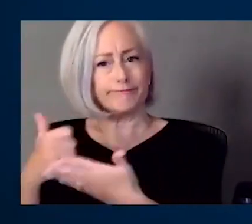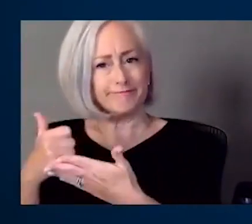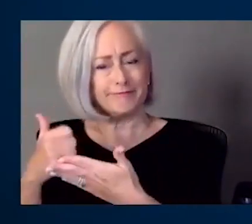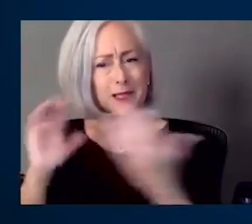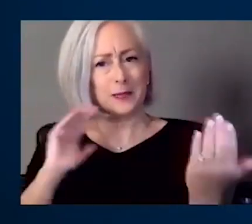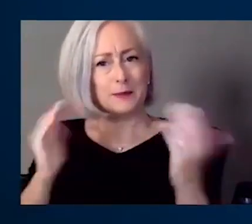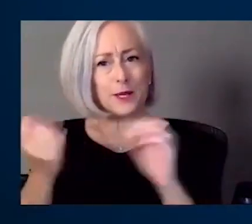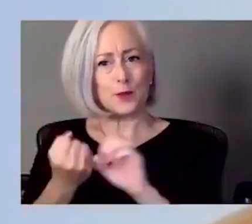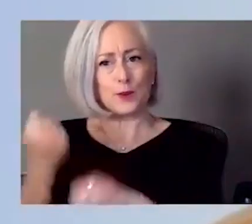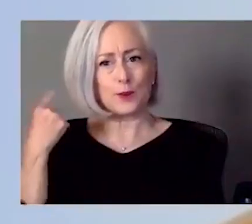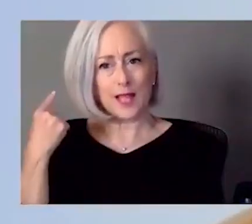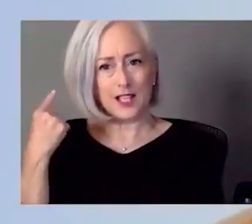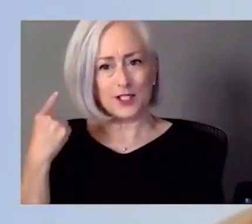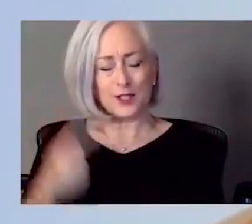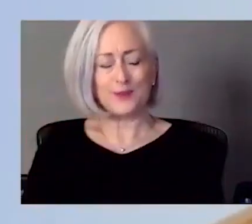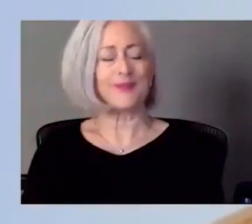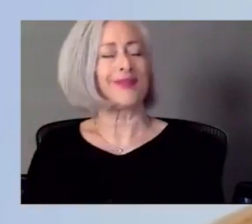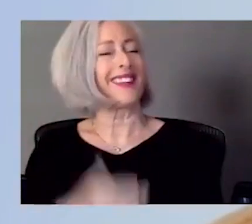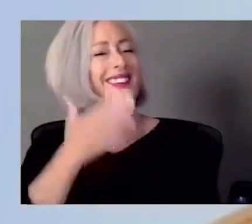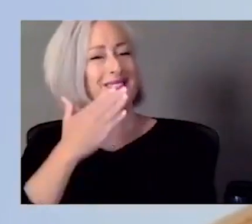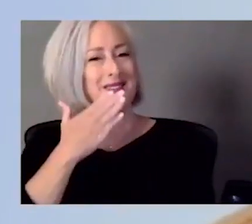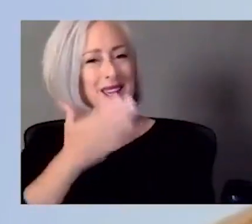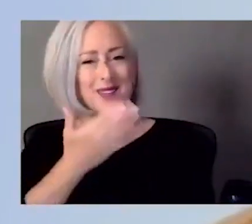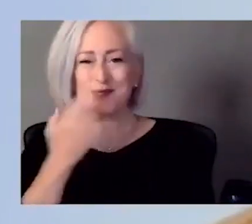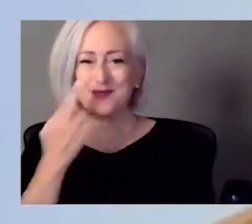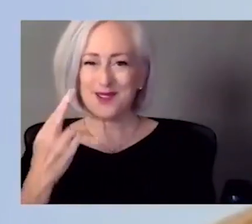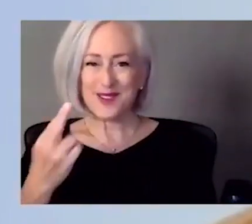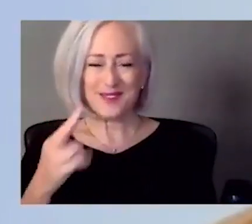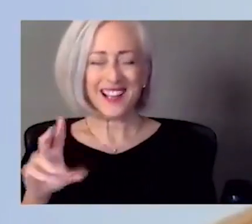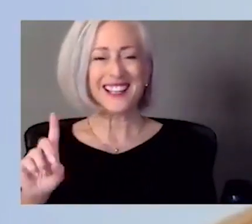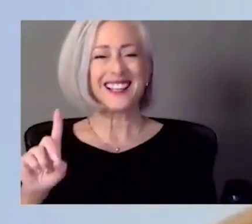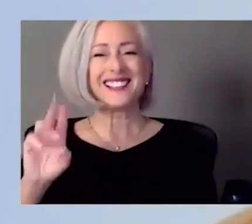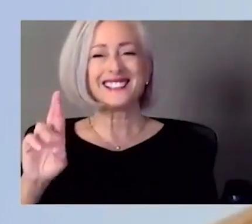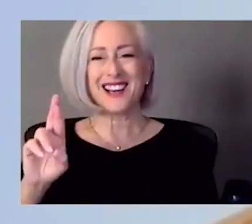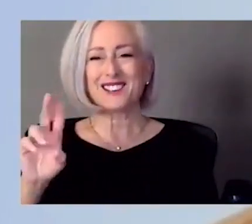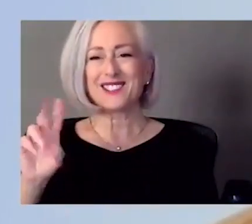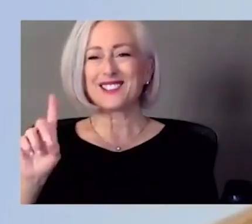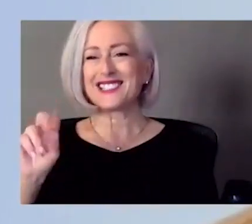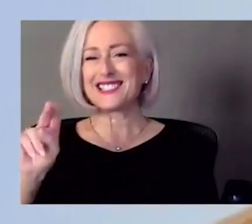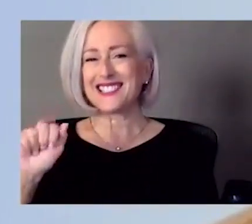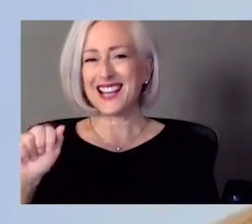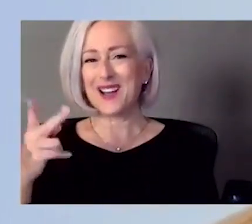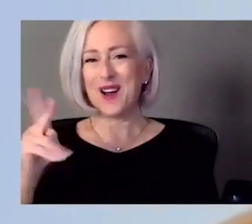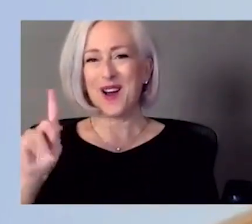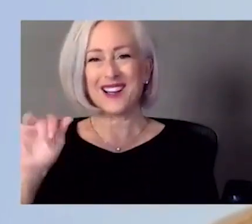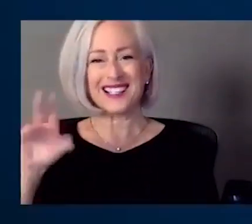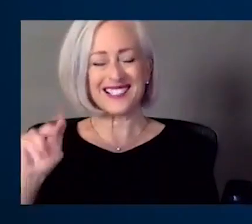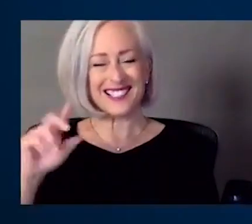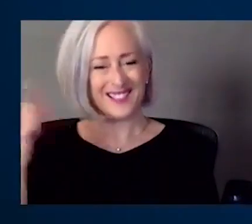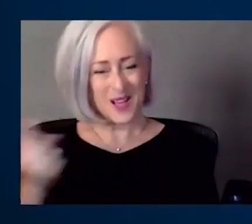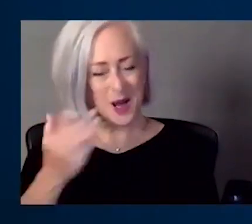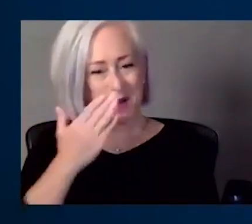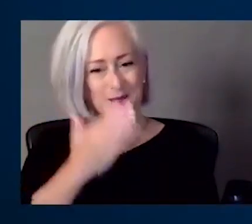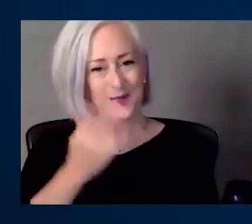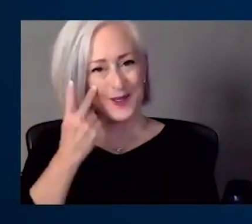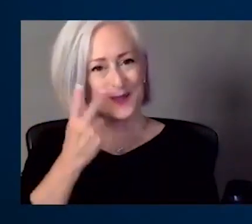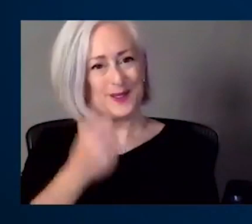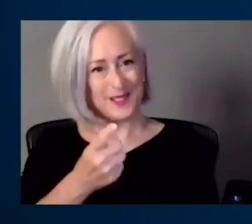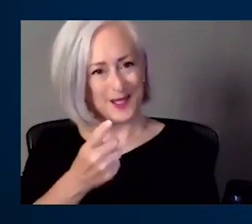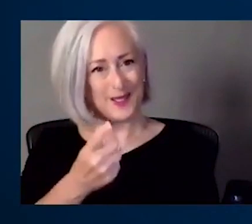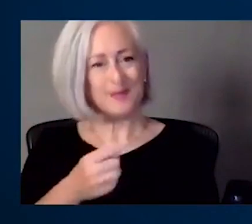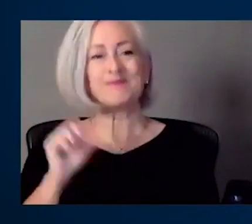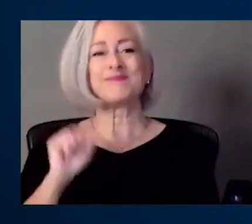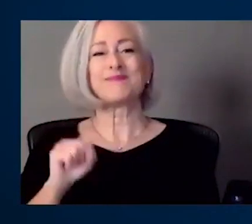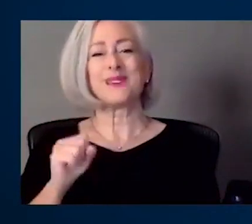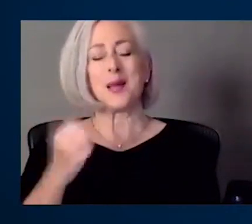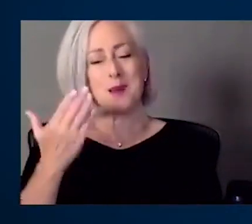So thank you, my good friend, Dr. Dana Hofferson. It's always good to see you, sir. And yes, I might be a few